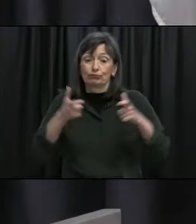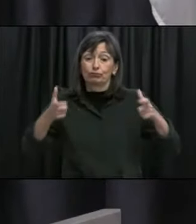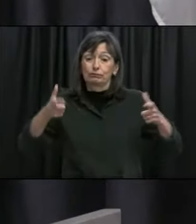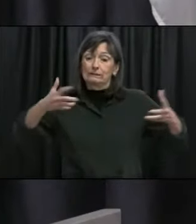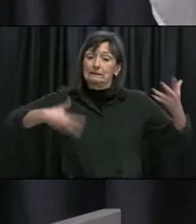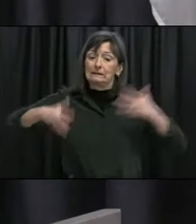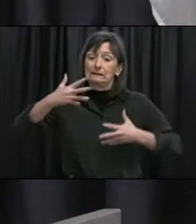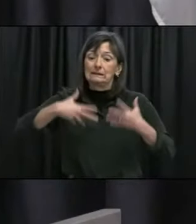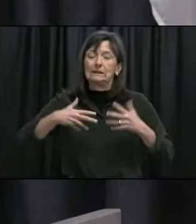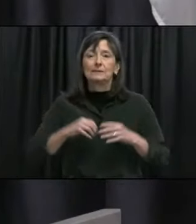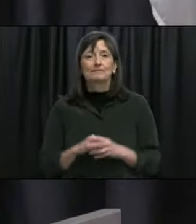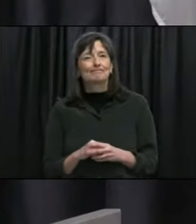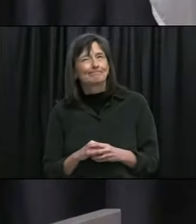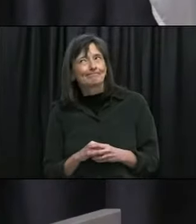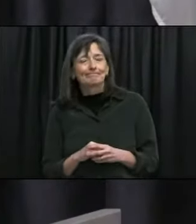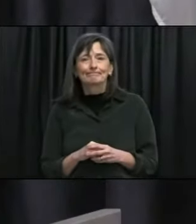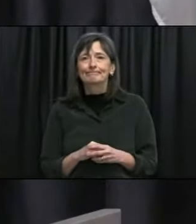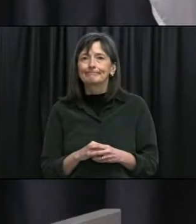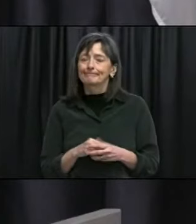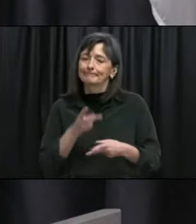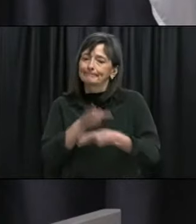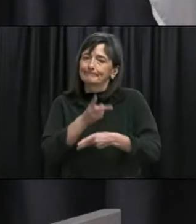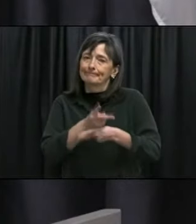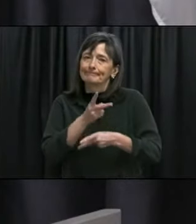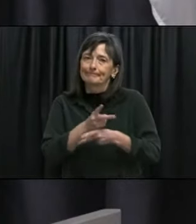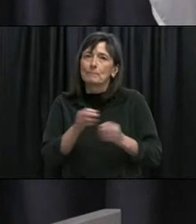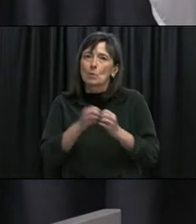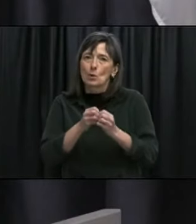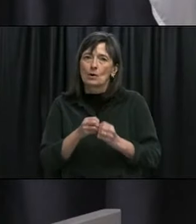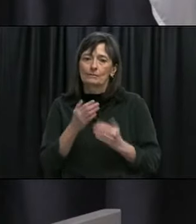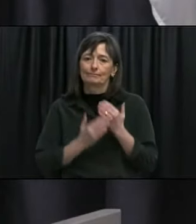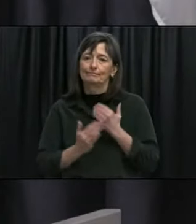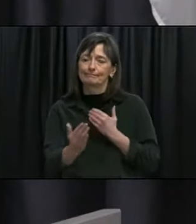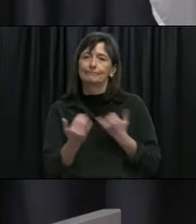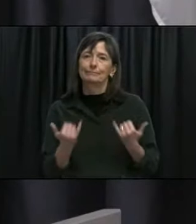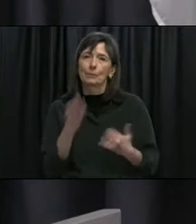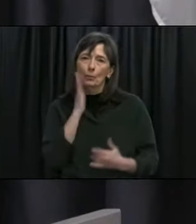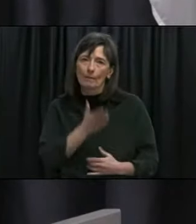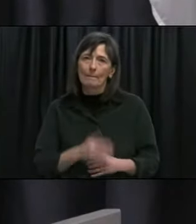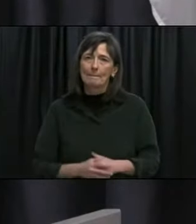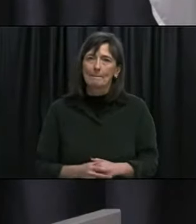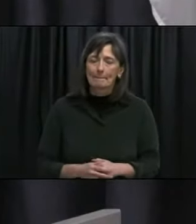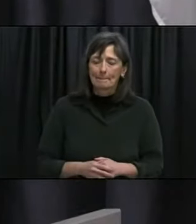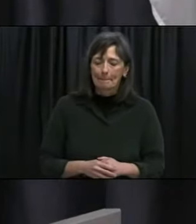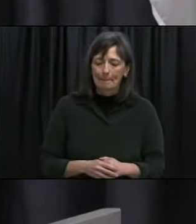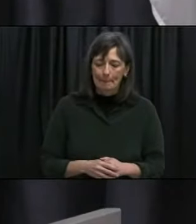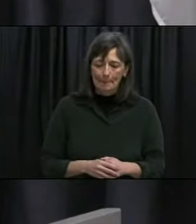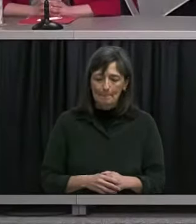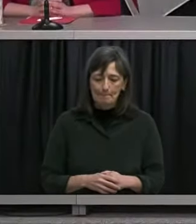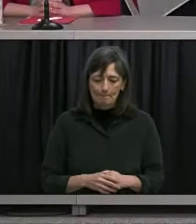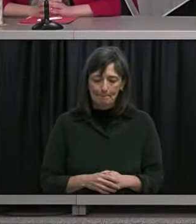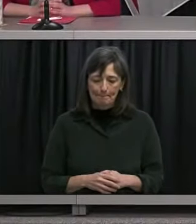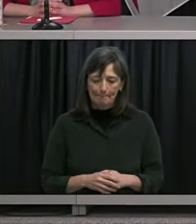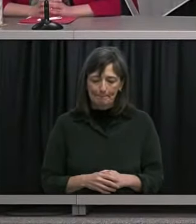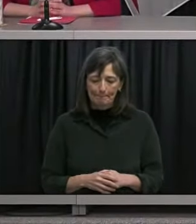for an event so we have to look at that a little bit more carefully going forward thank you